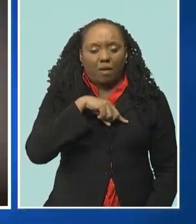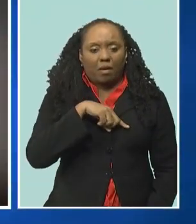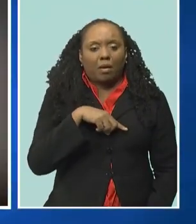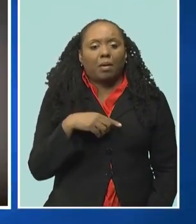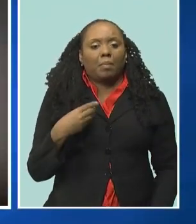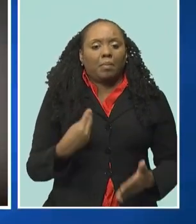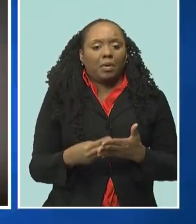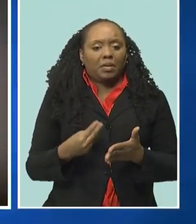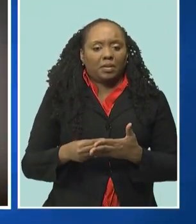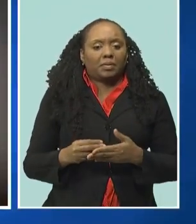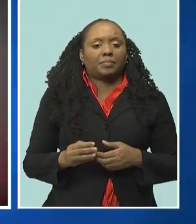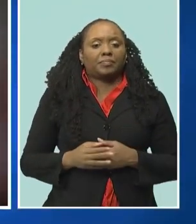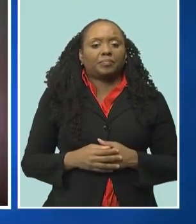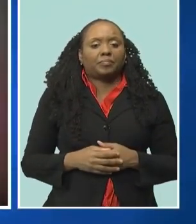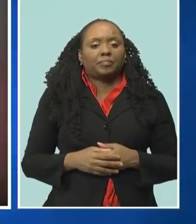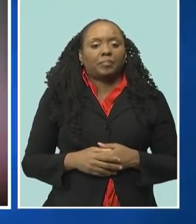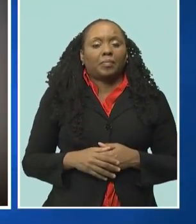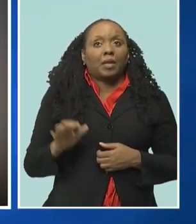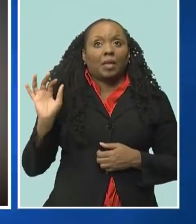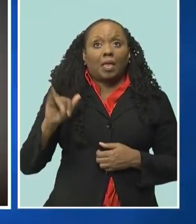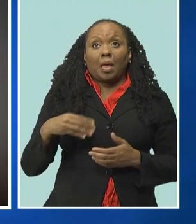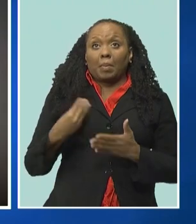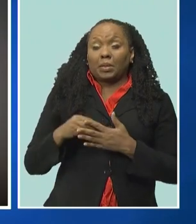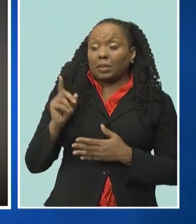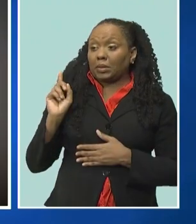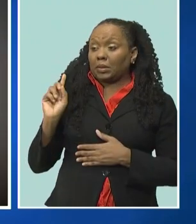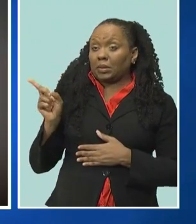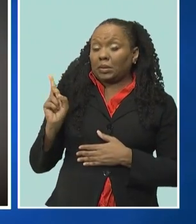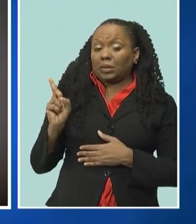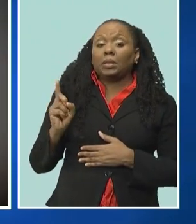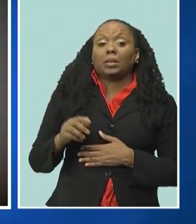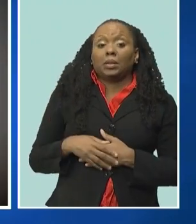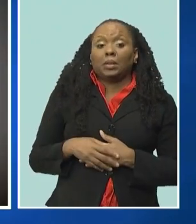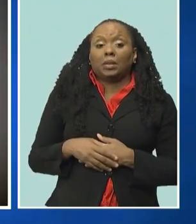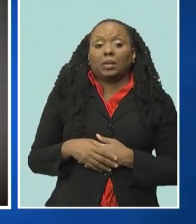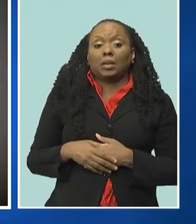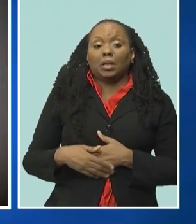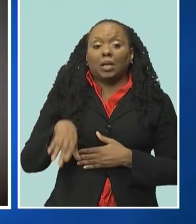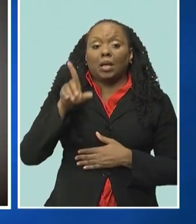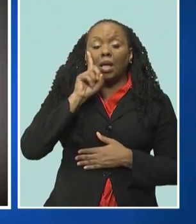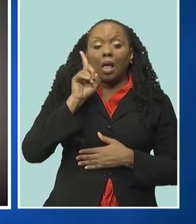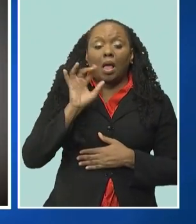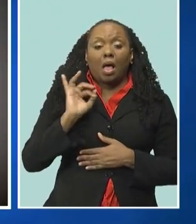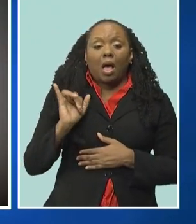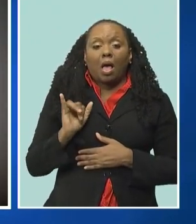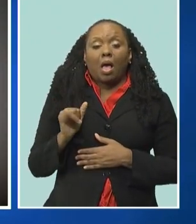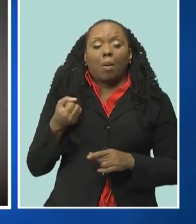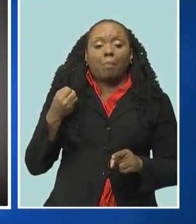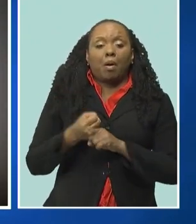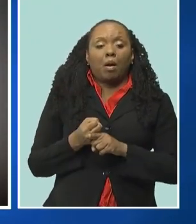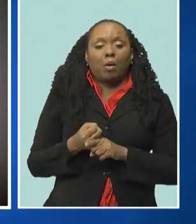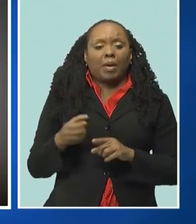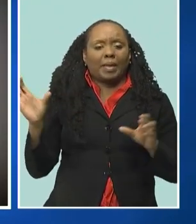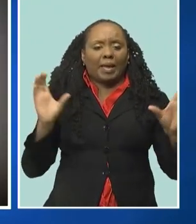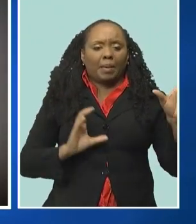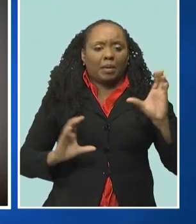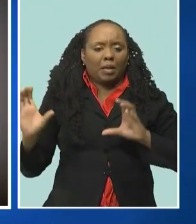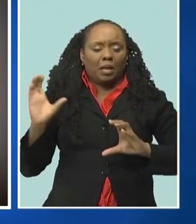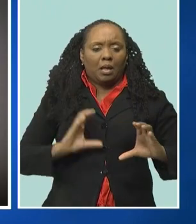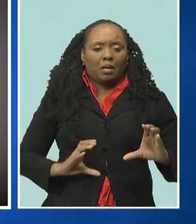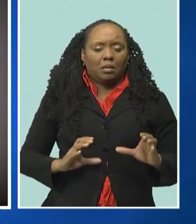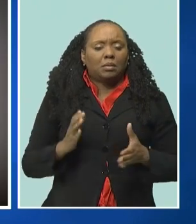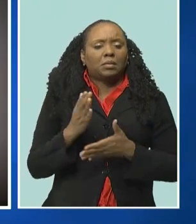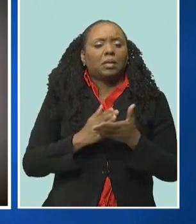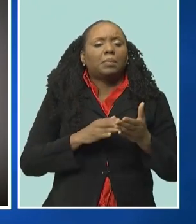suggests the note, which it acknowledges has some of the genuine security features, appears to have come into contact with a harsh chemical that removed